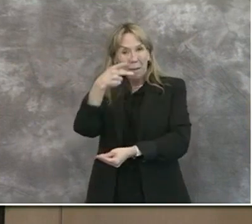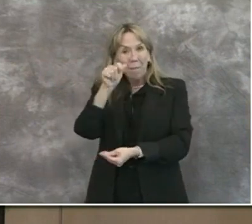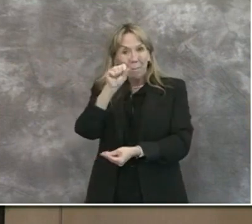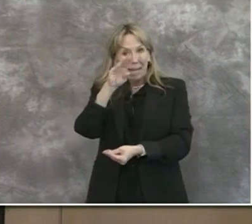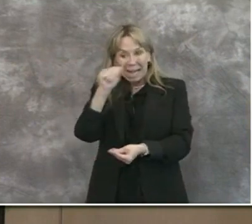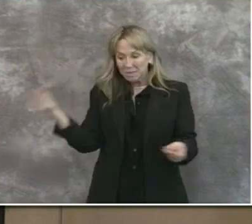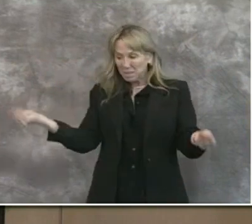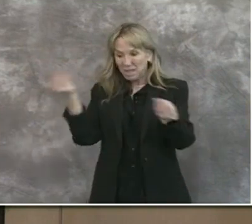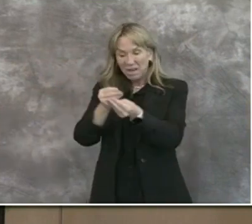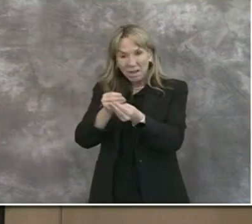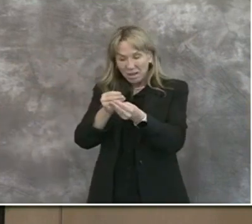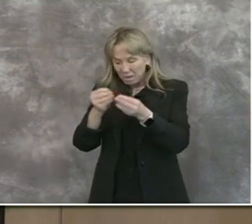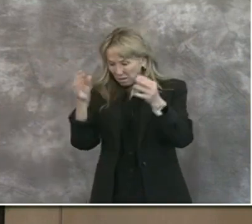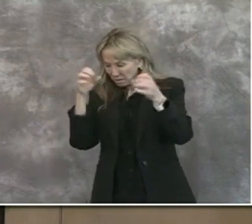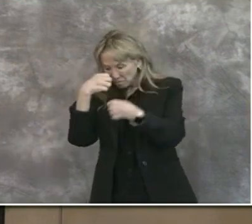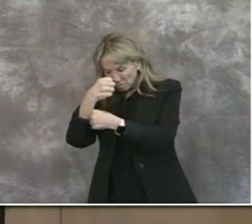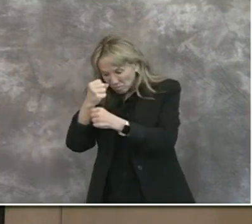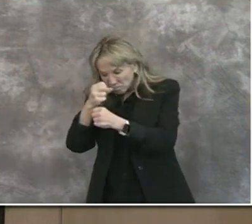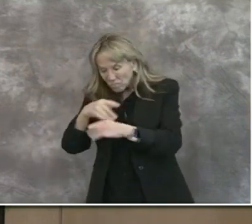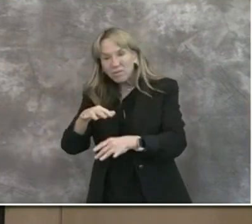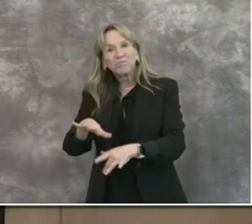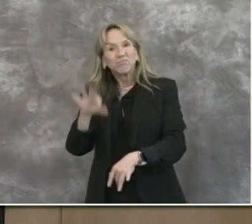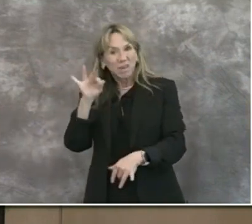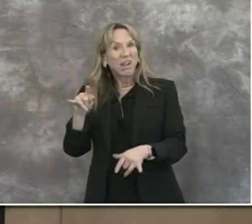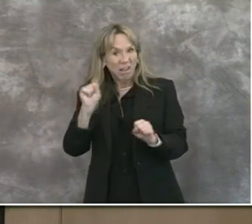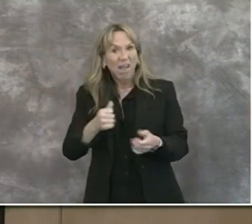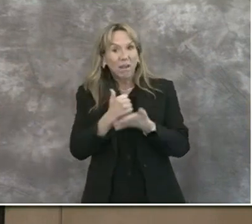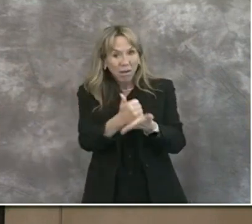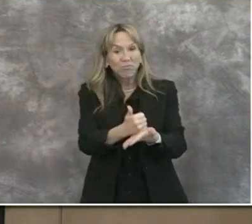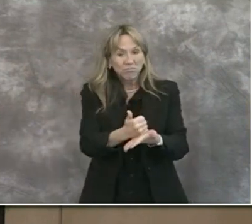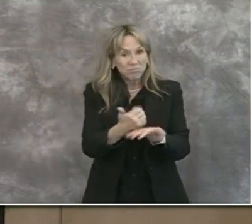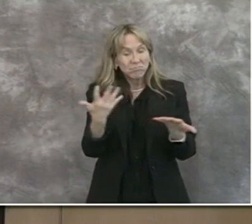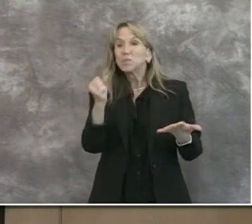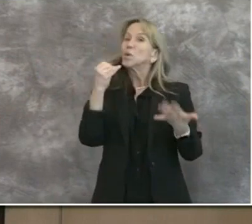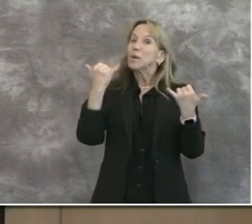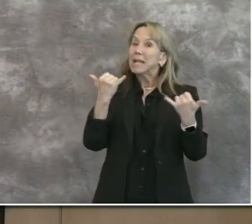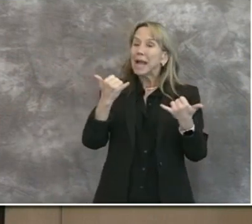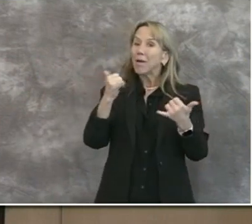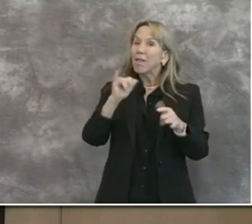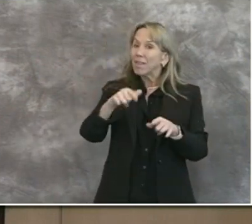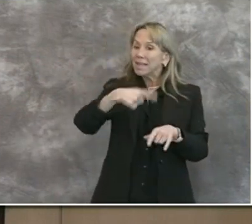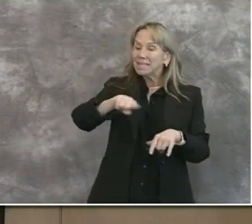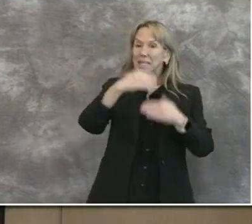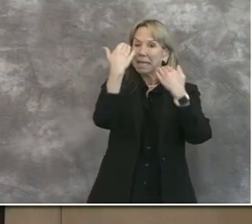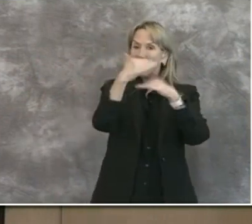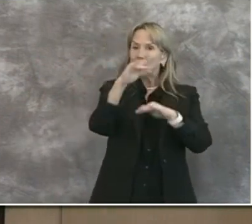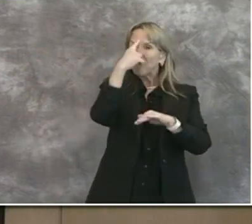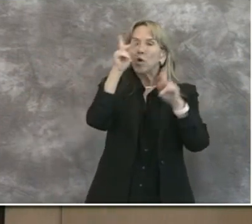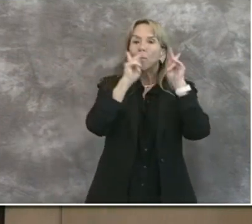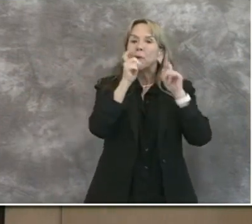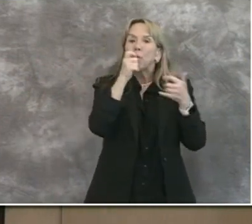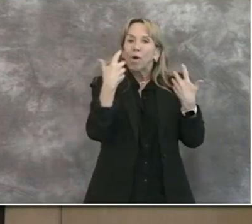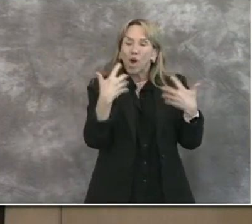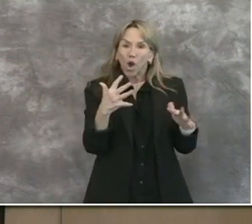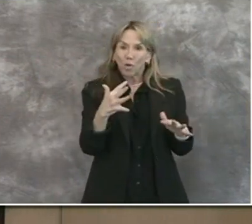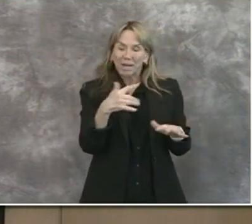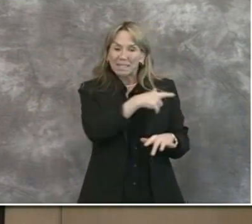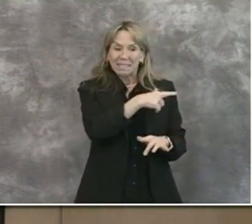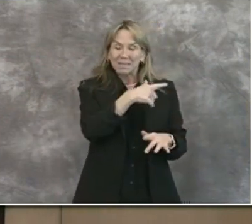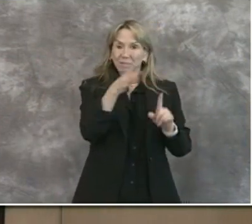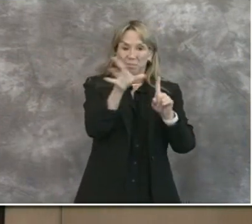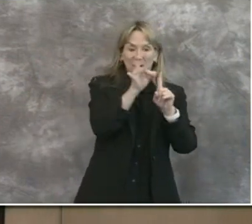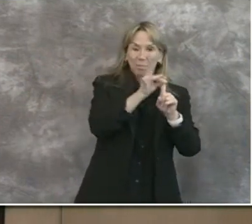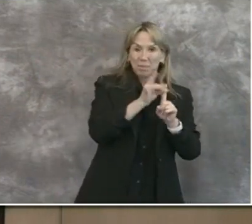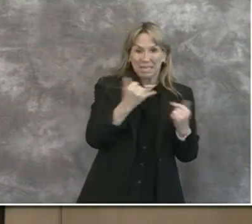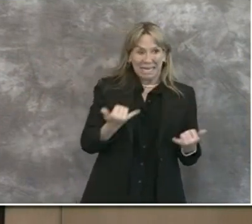we can help one another. This program is limited to those who have previously tested positive. We are over 7,000 positive